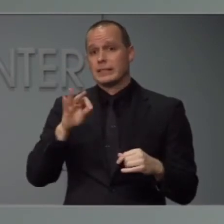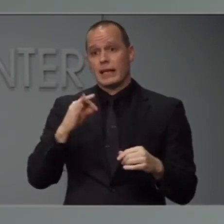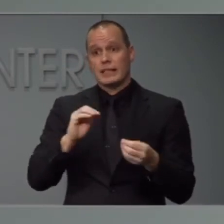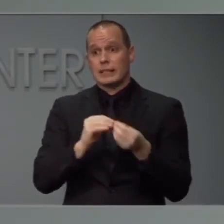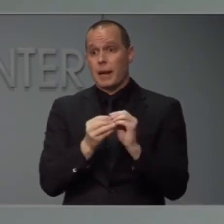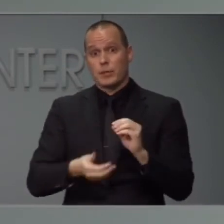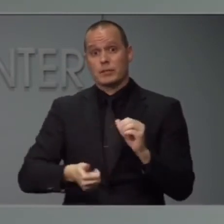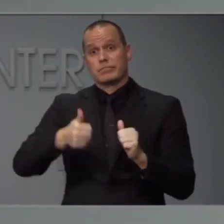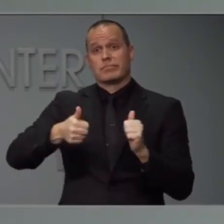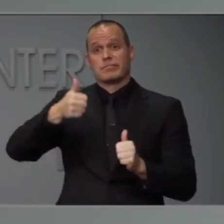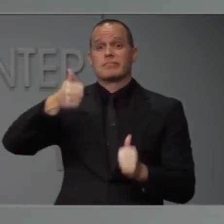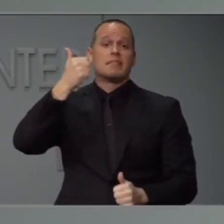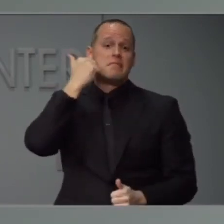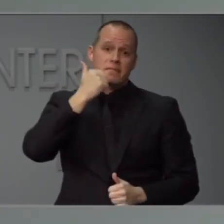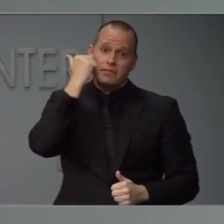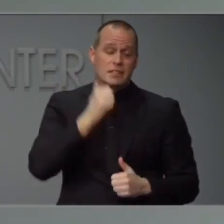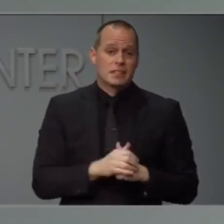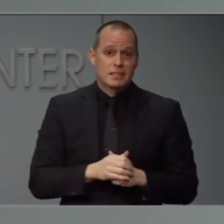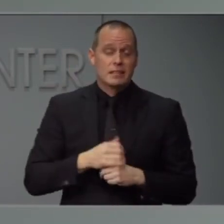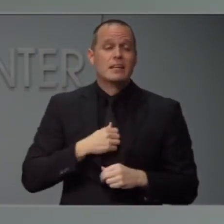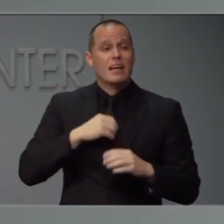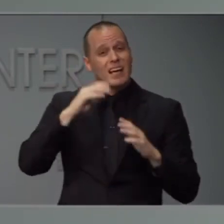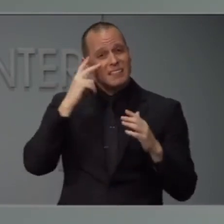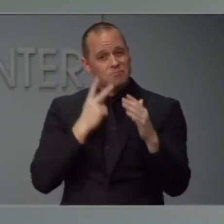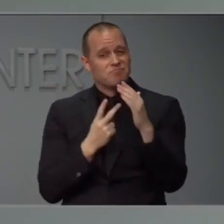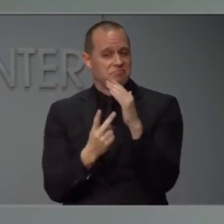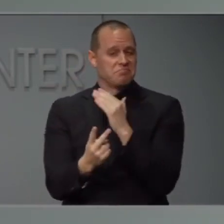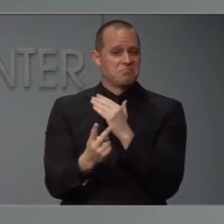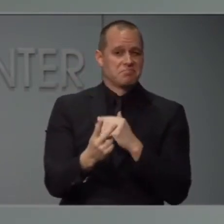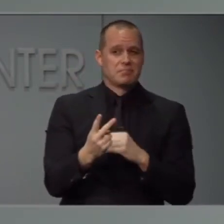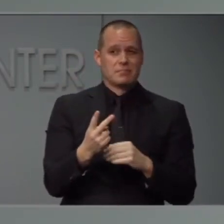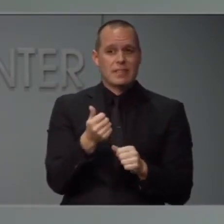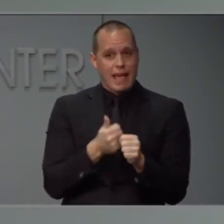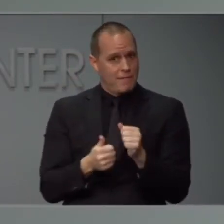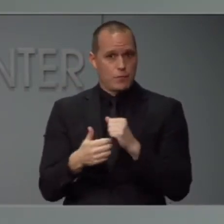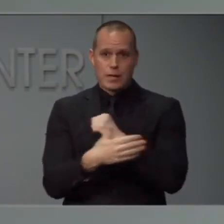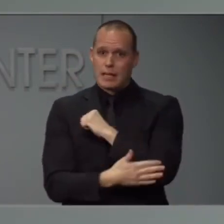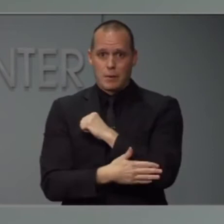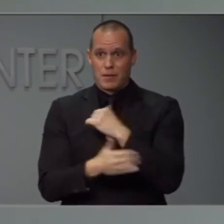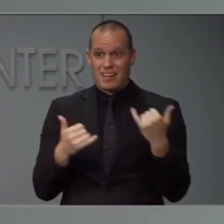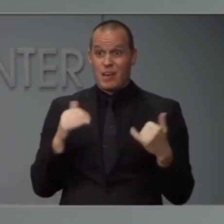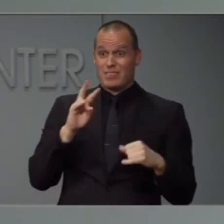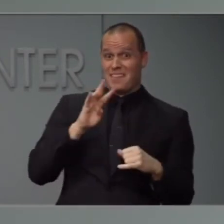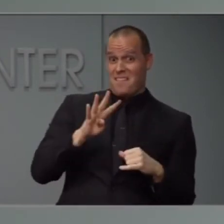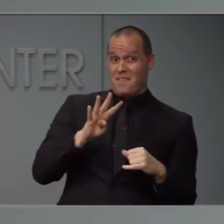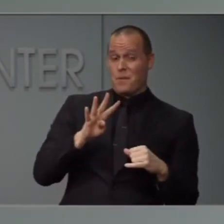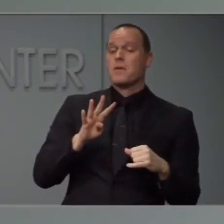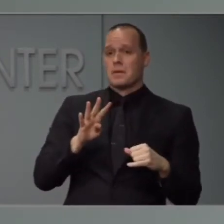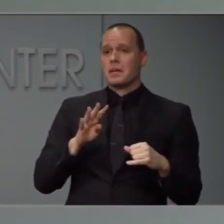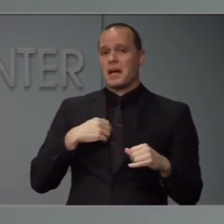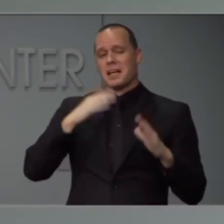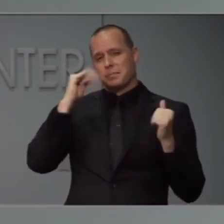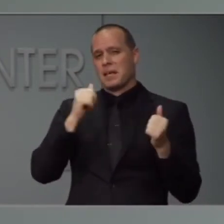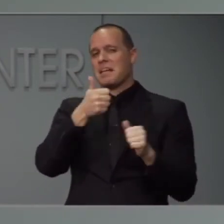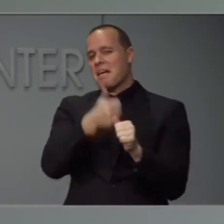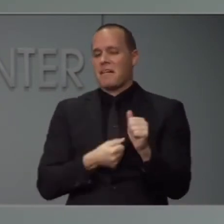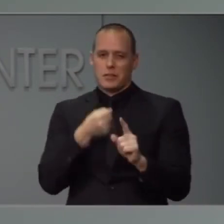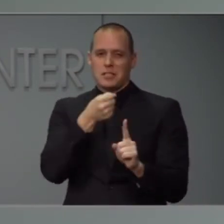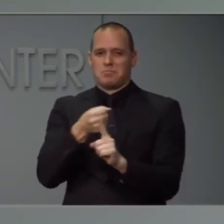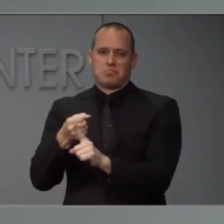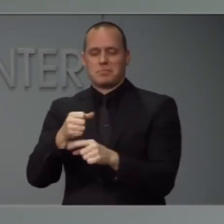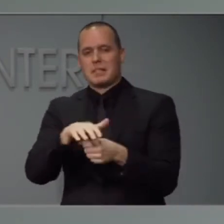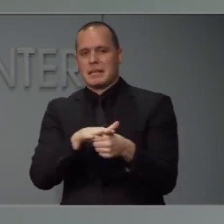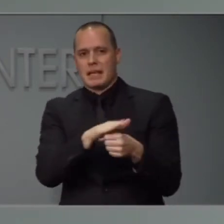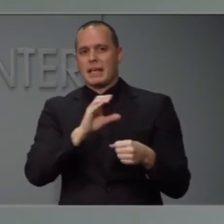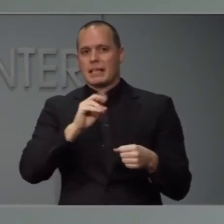I expect to see COVID-19 in every county in North Carolina within the next couple of days, if not